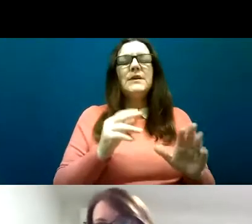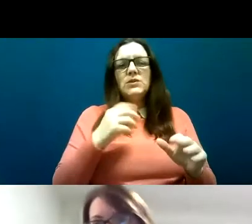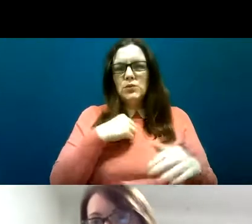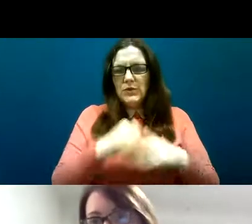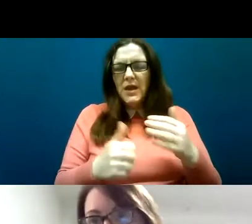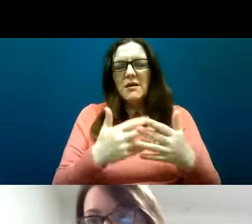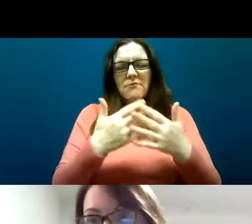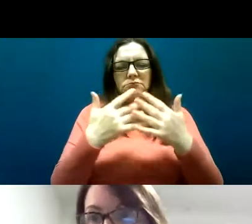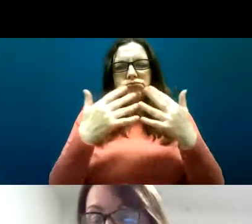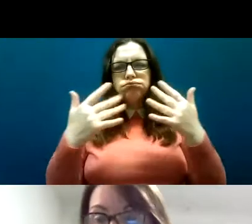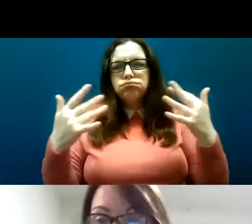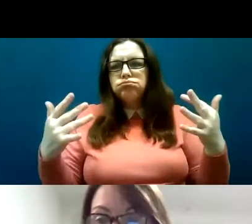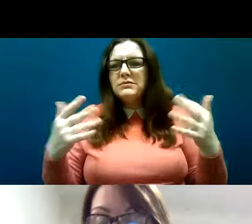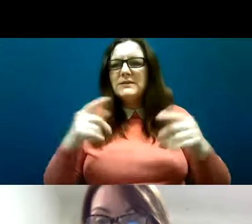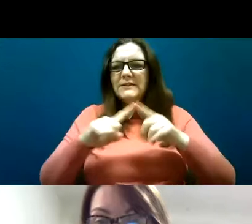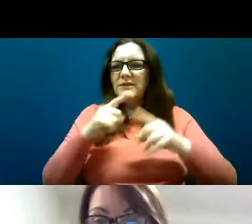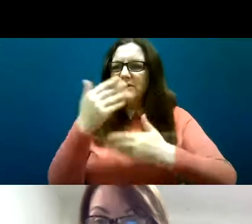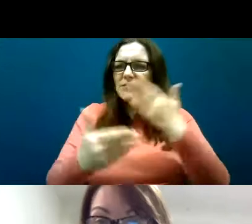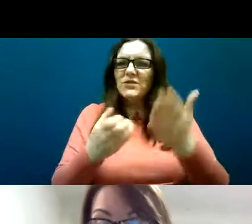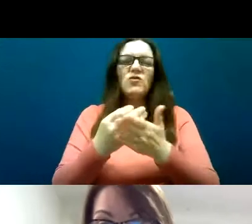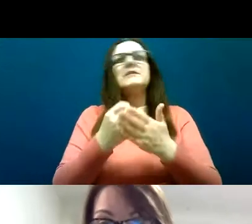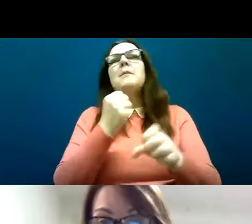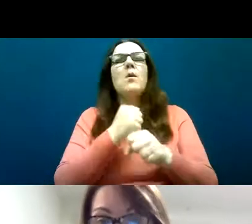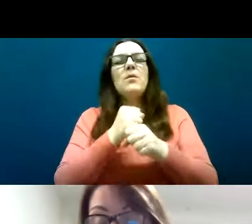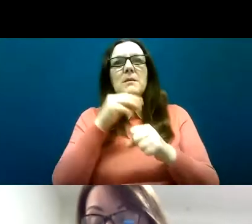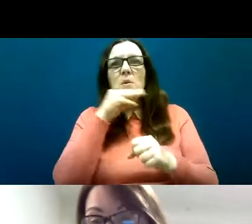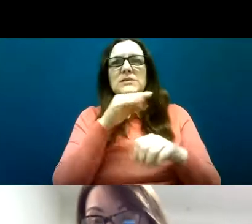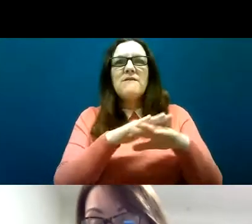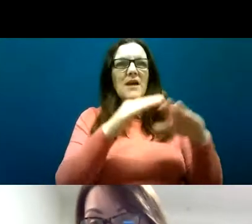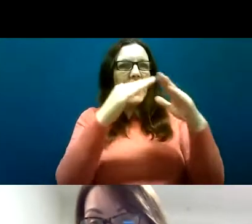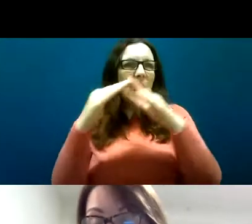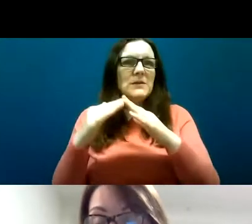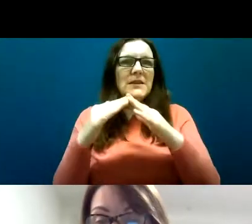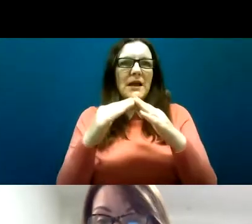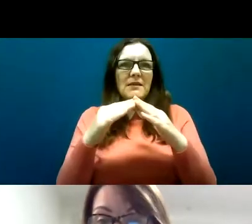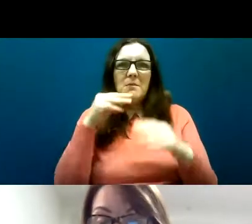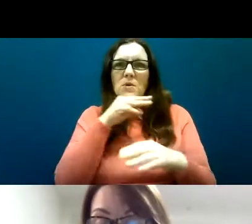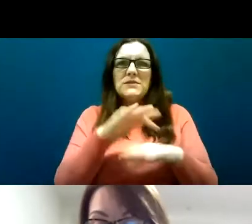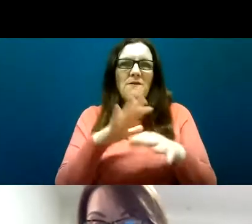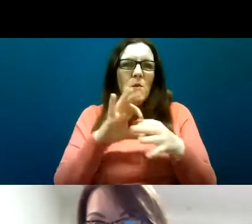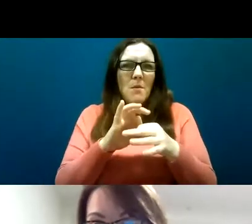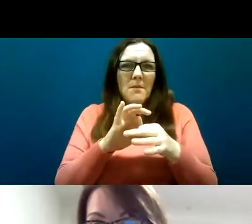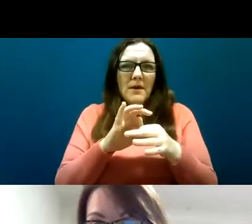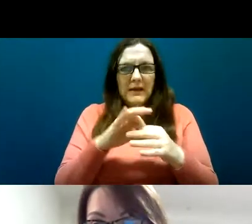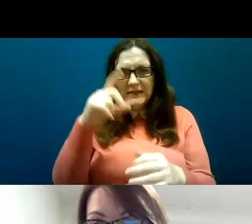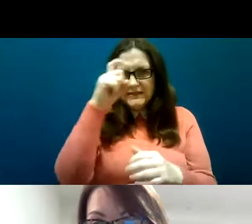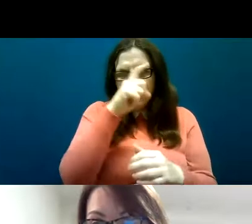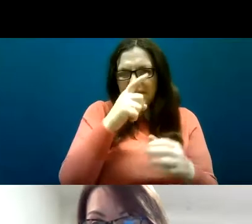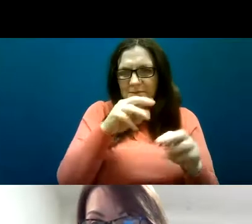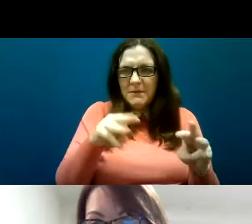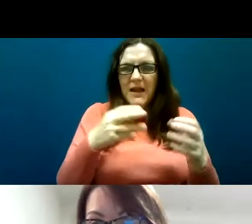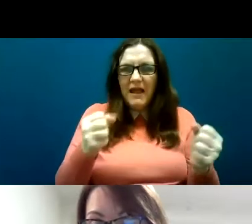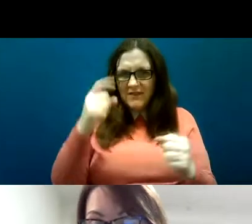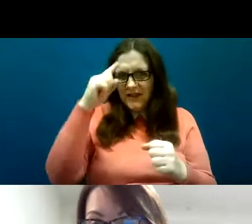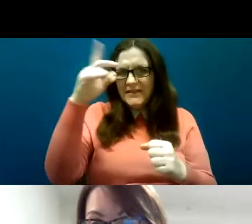testimonies from people about the importance of housing, the importance of home, and the difficulties that people with